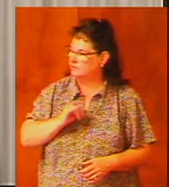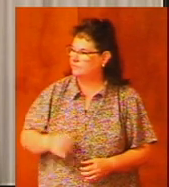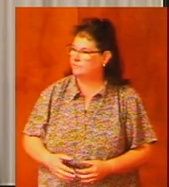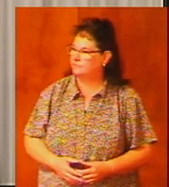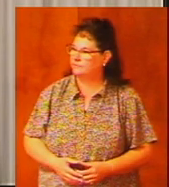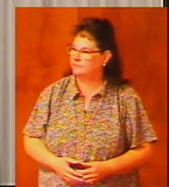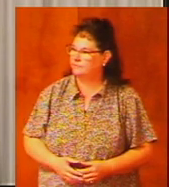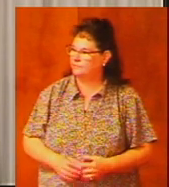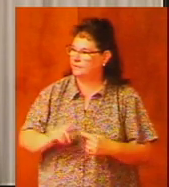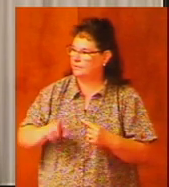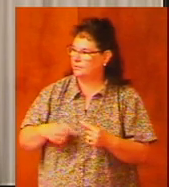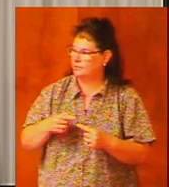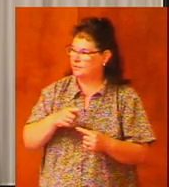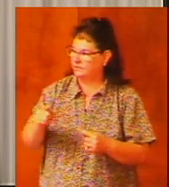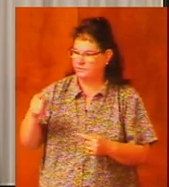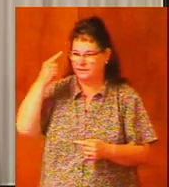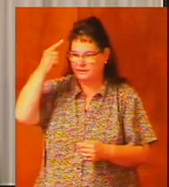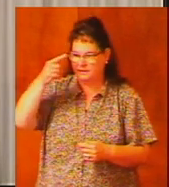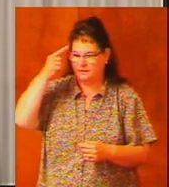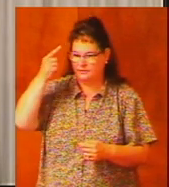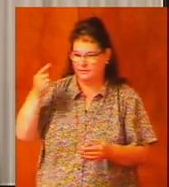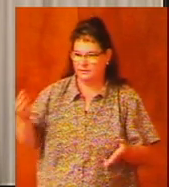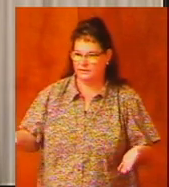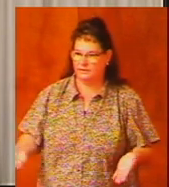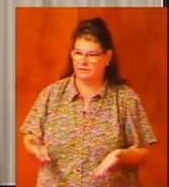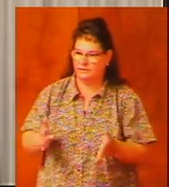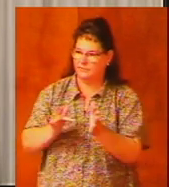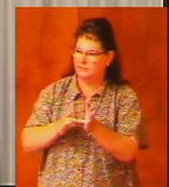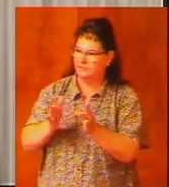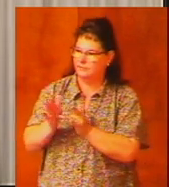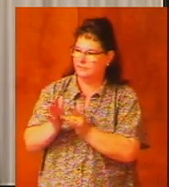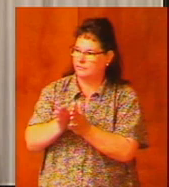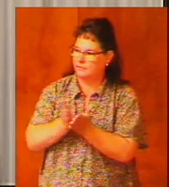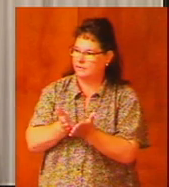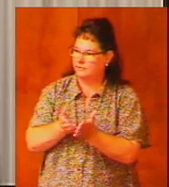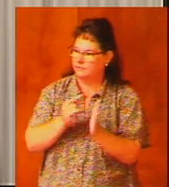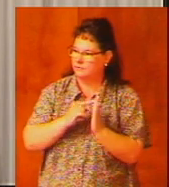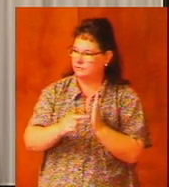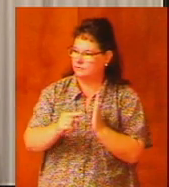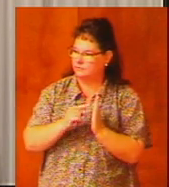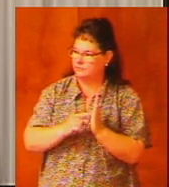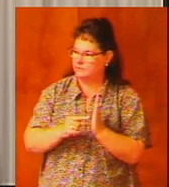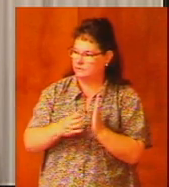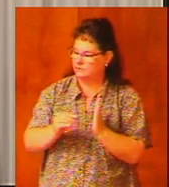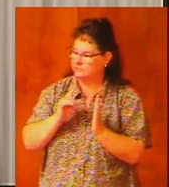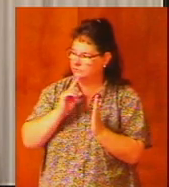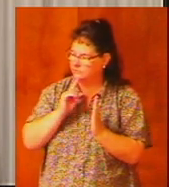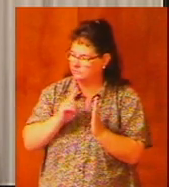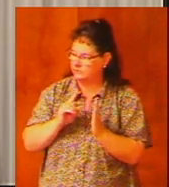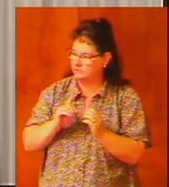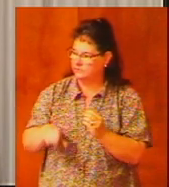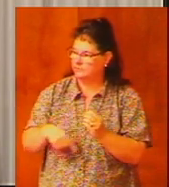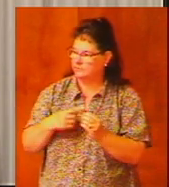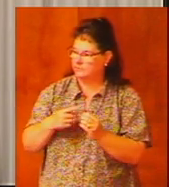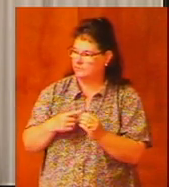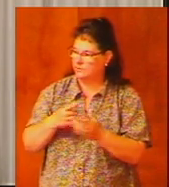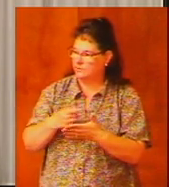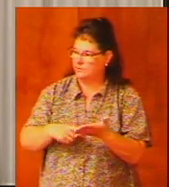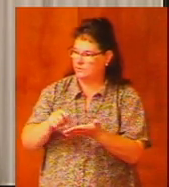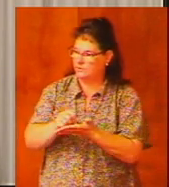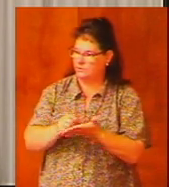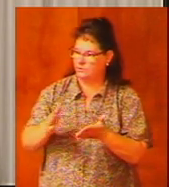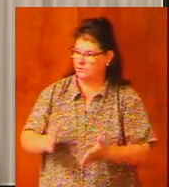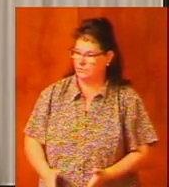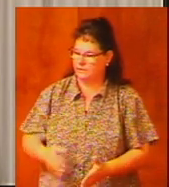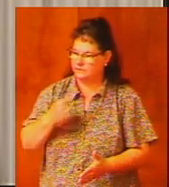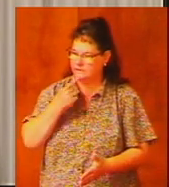As you think about this Bible passage and especially about what the writer